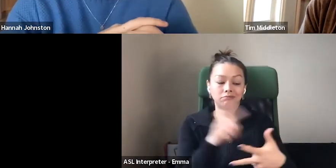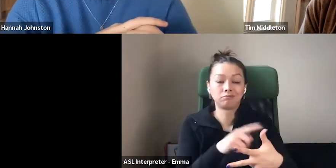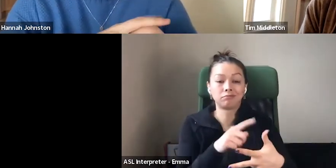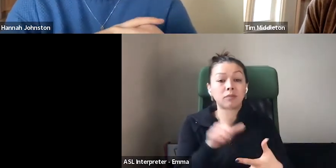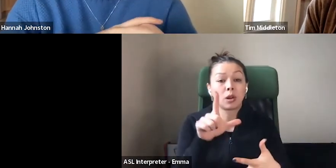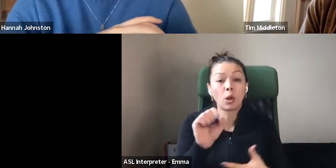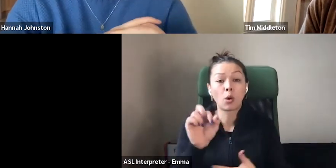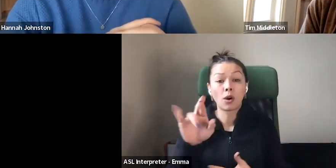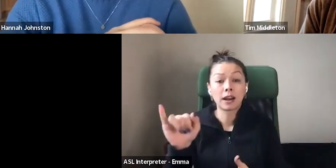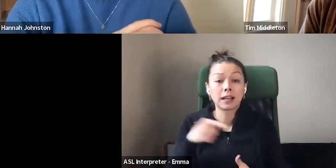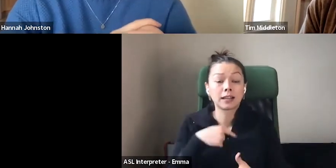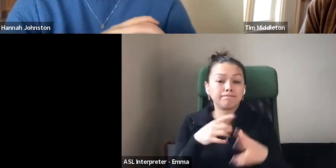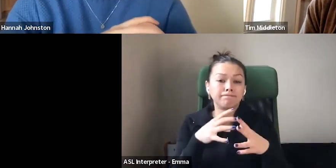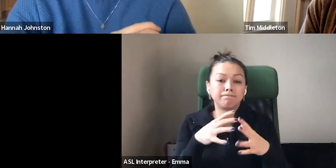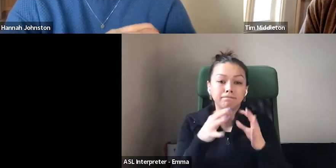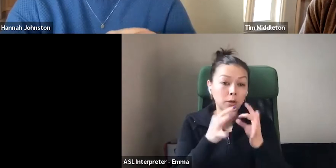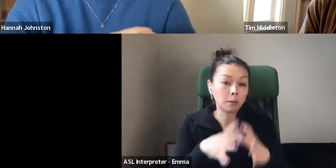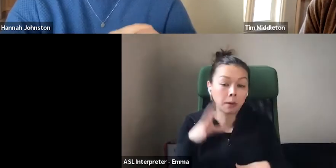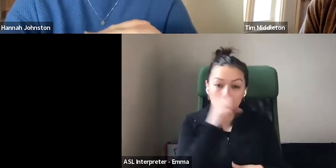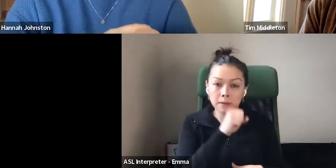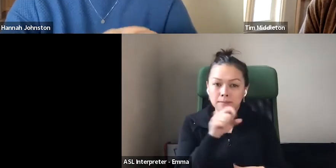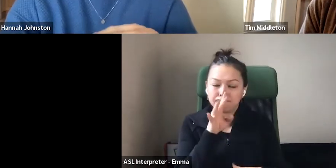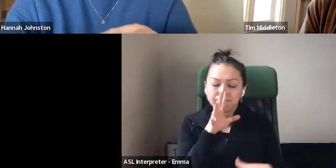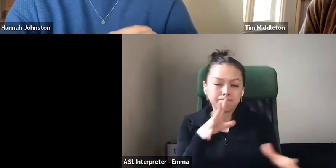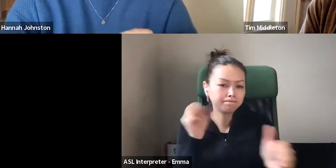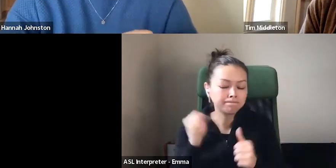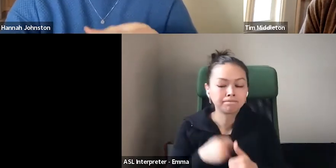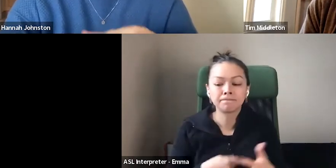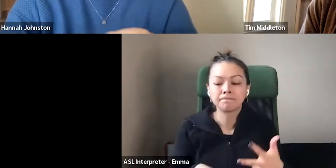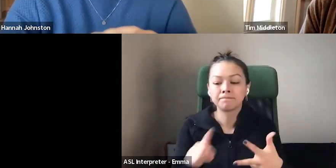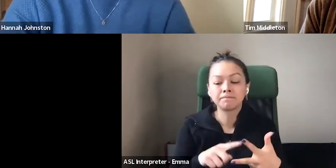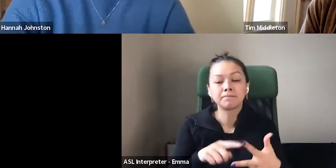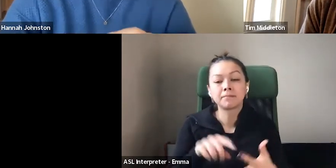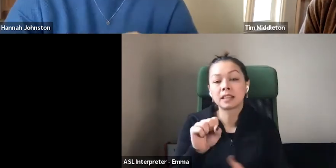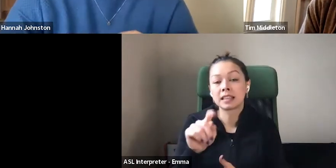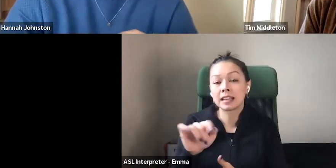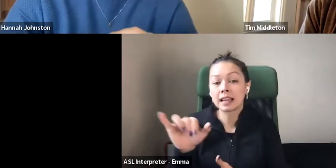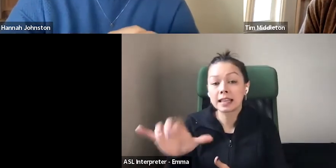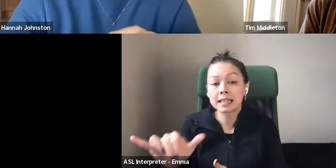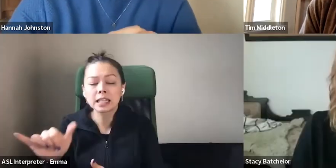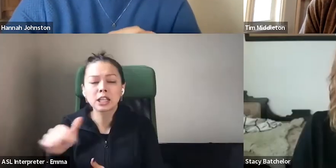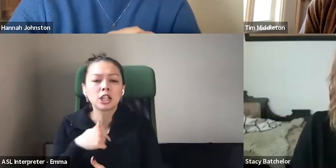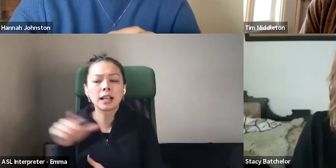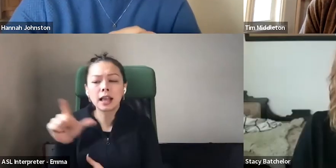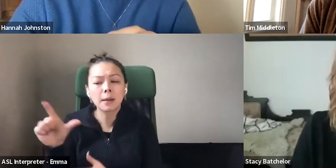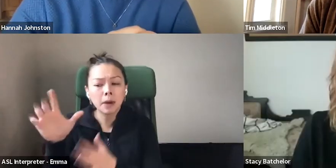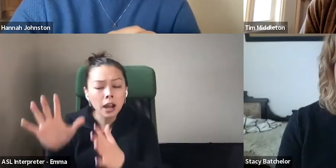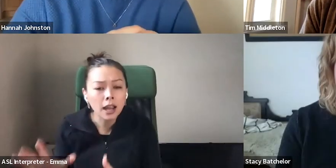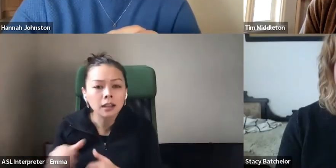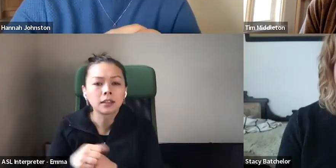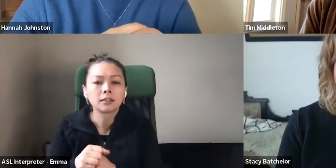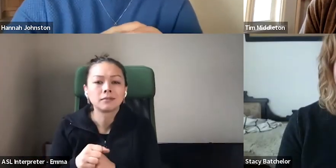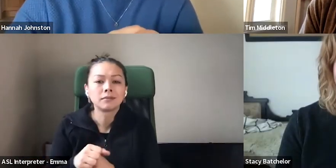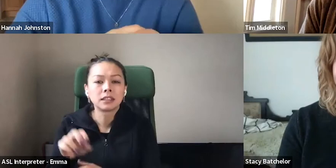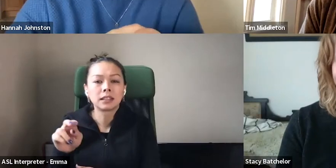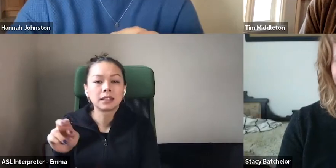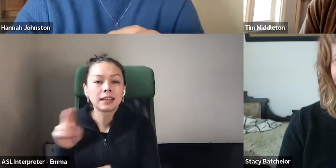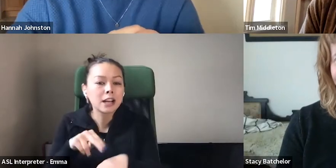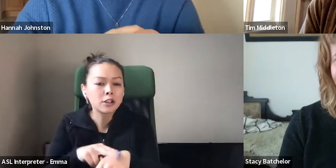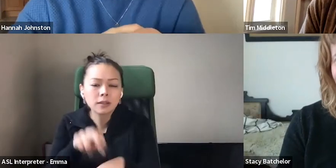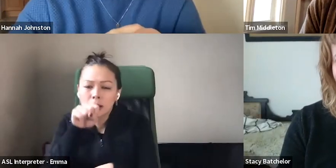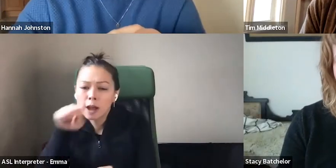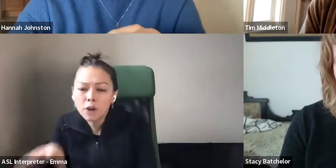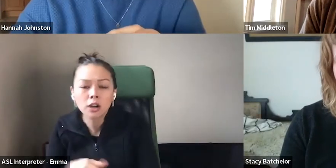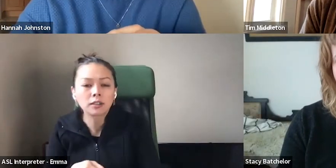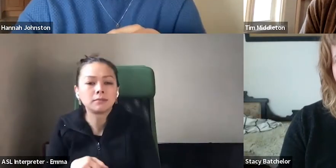Stacey Batchelor is an educator, librarian, nature lover, busy mom, and co-owner of Fable Book Parlor. Fable